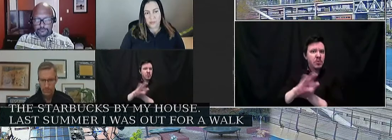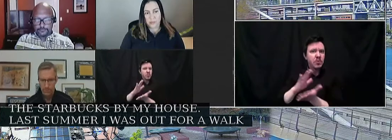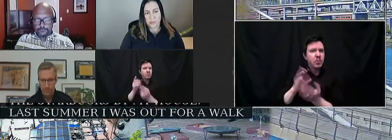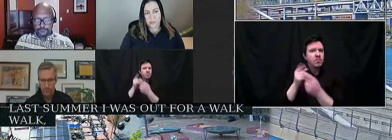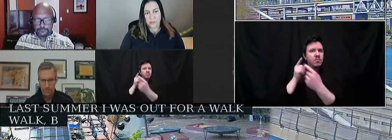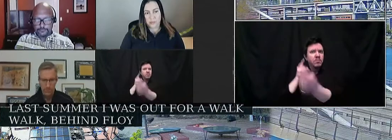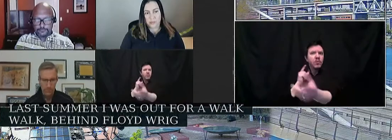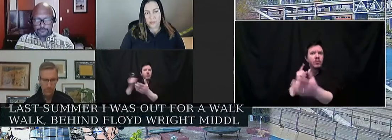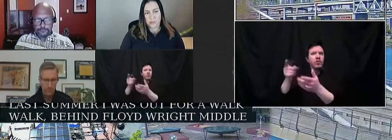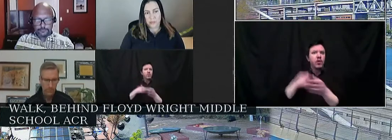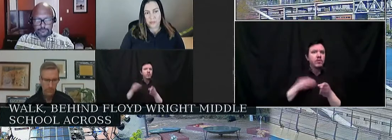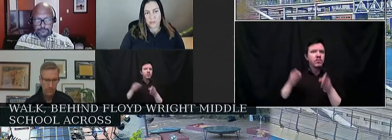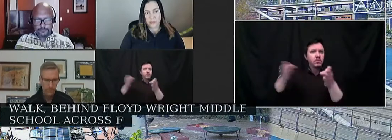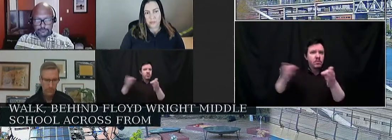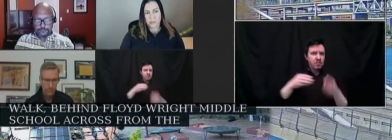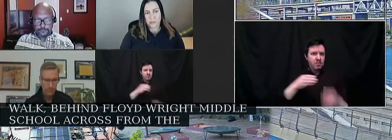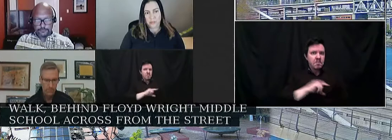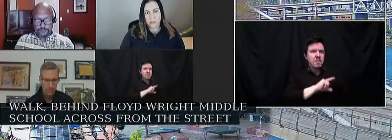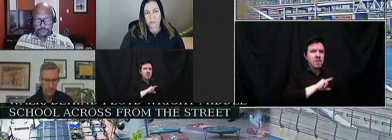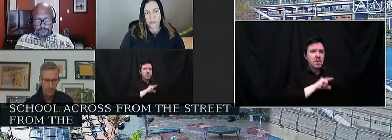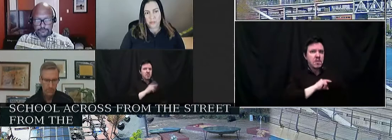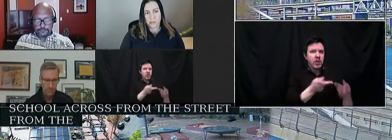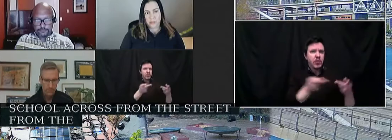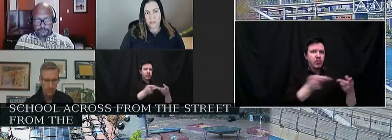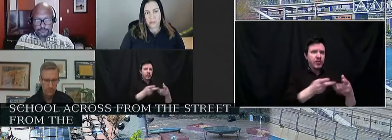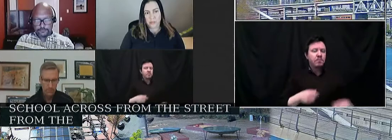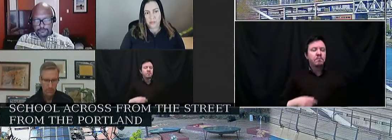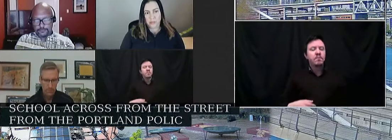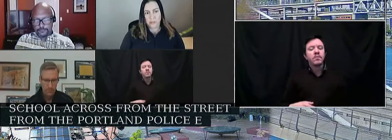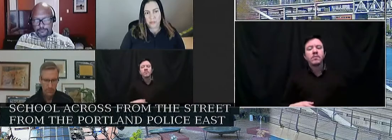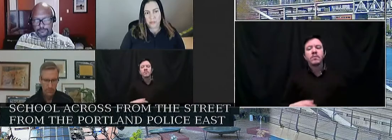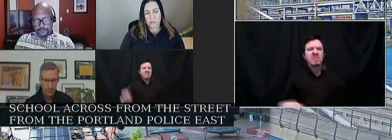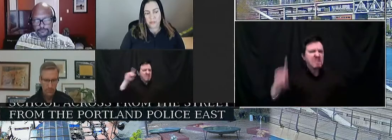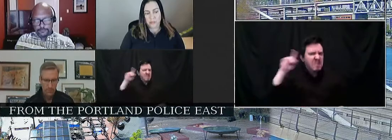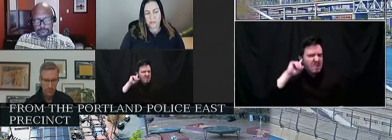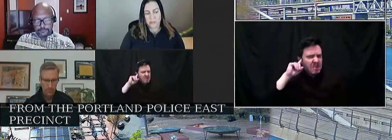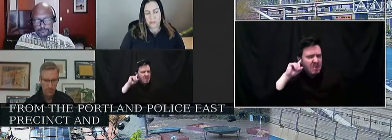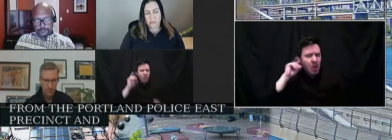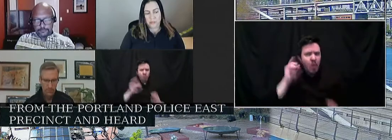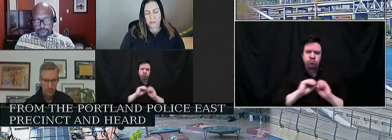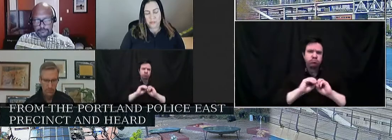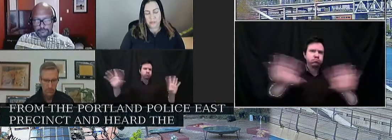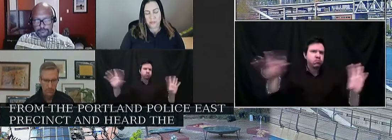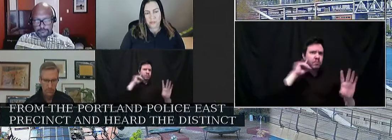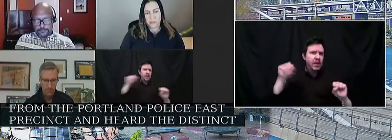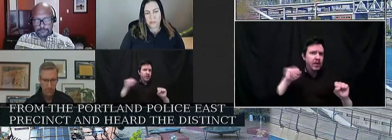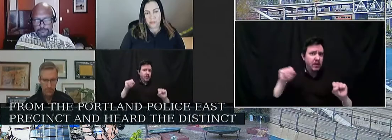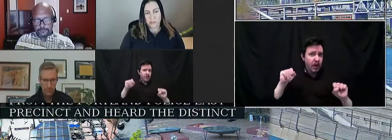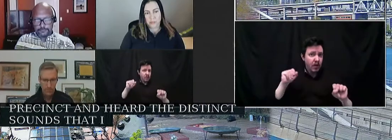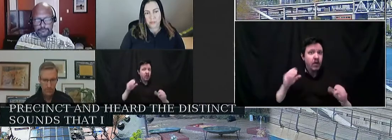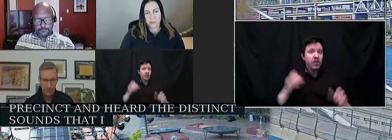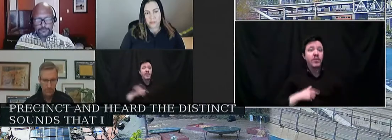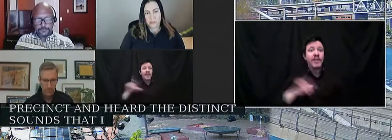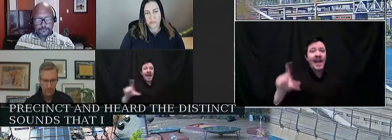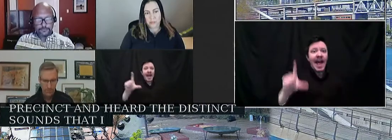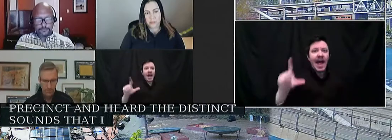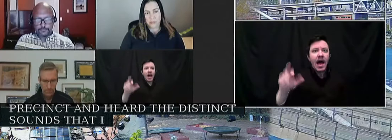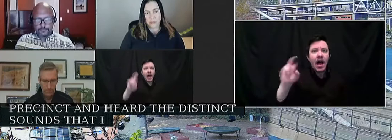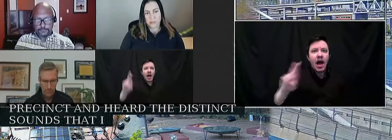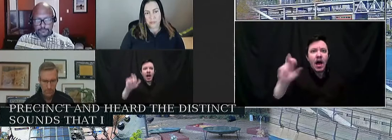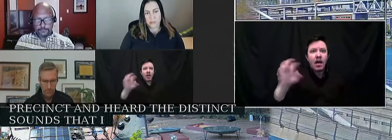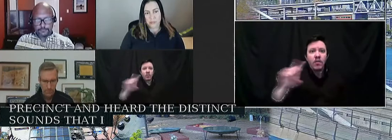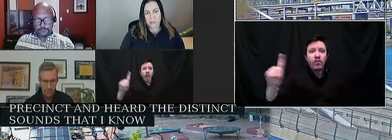the street from the Portland Police East precinct and heard the distinct sounds that I know as the LRAD, which is a